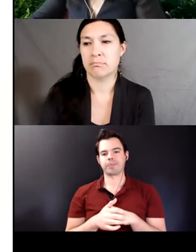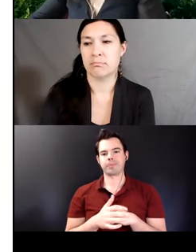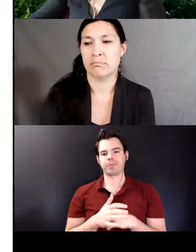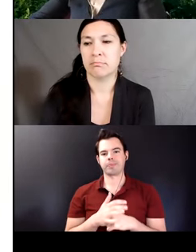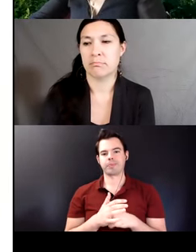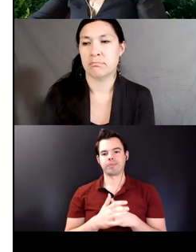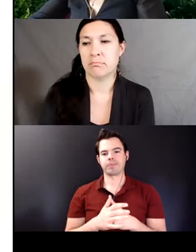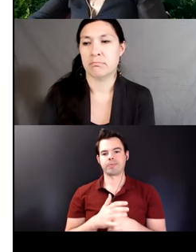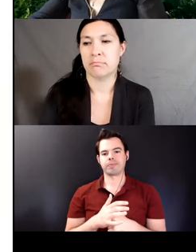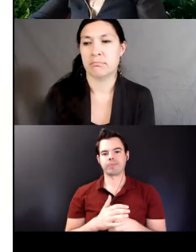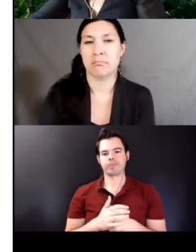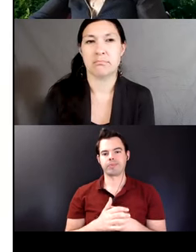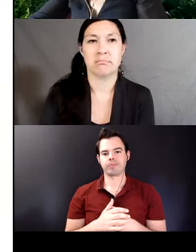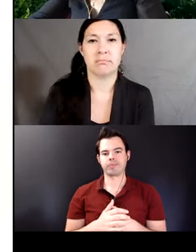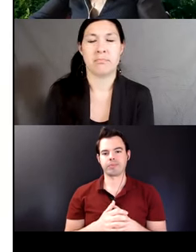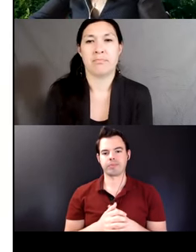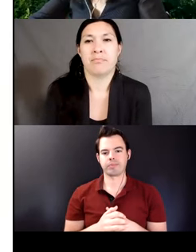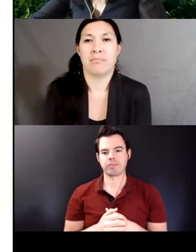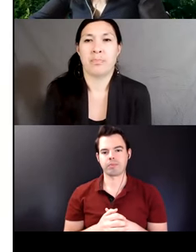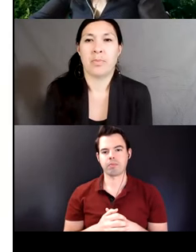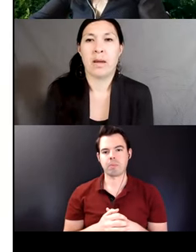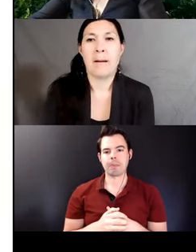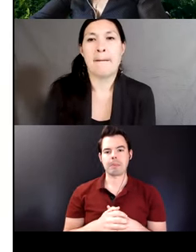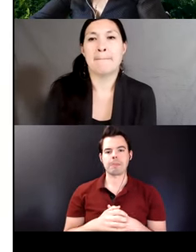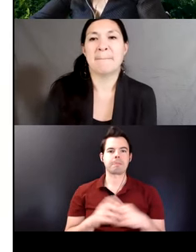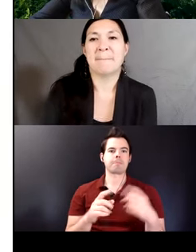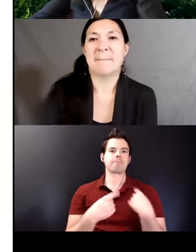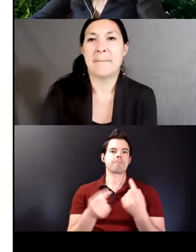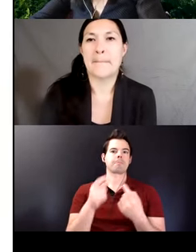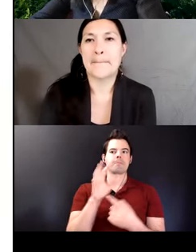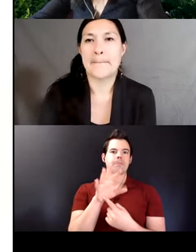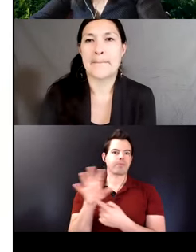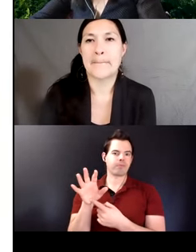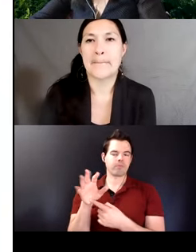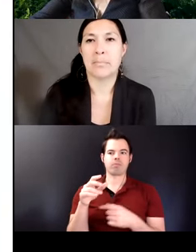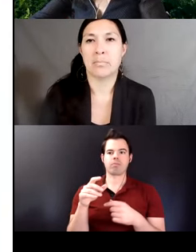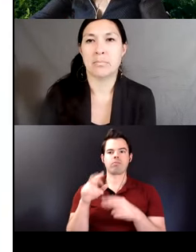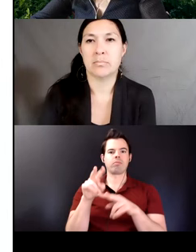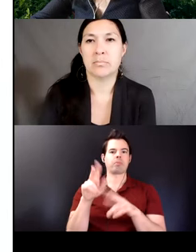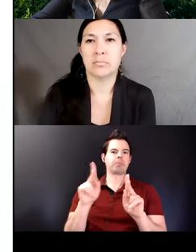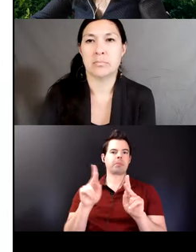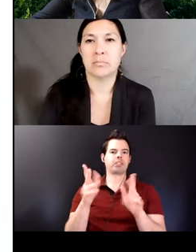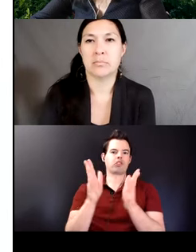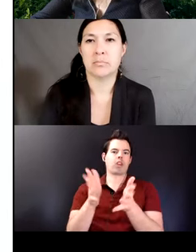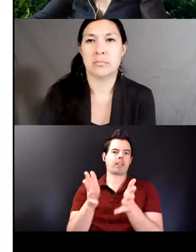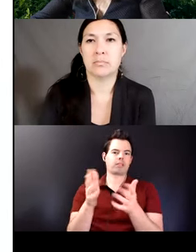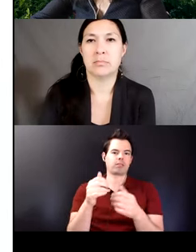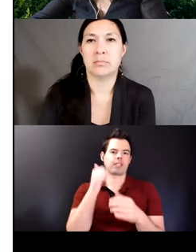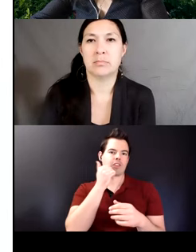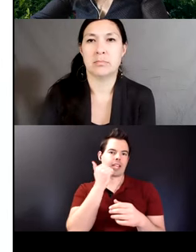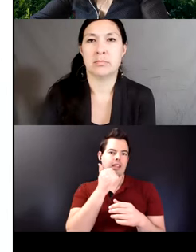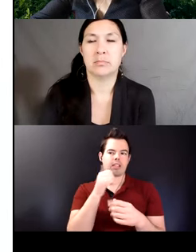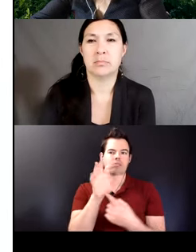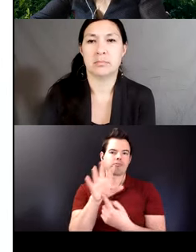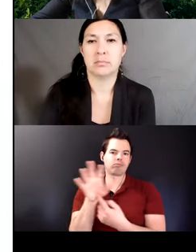most of my video documentation materials capture spontaneous conversations in day-to-day life but I also